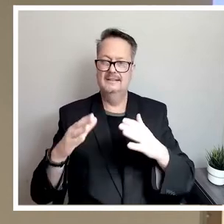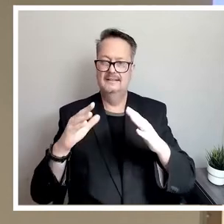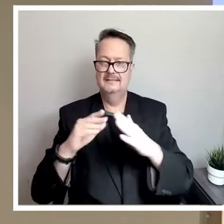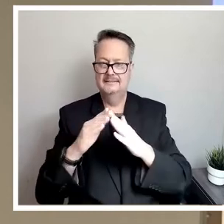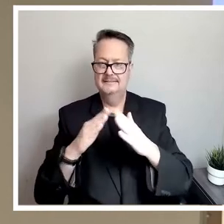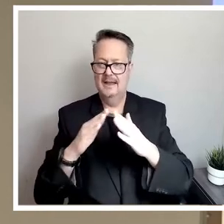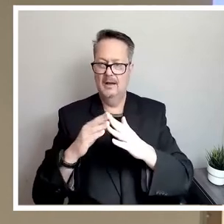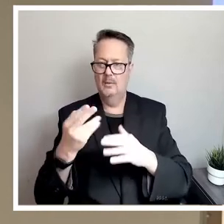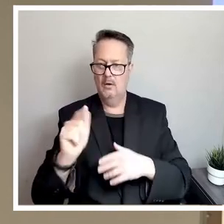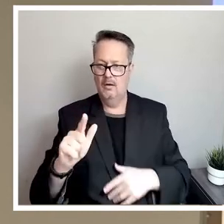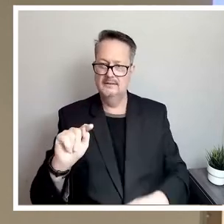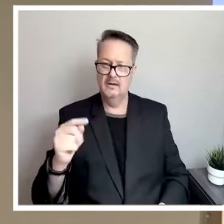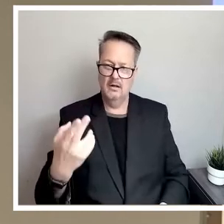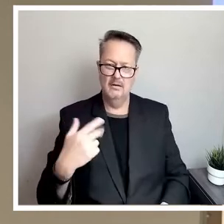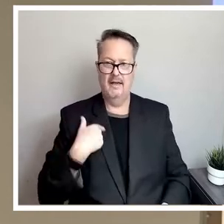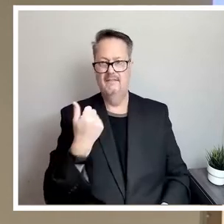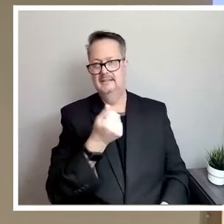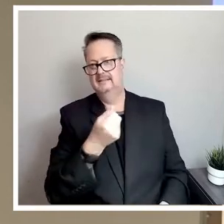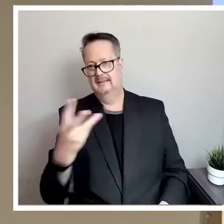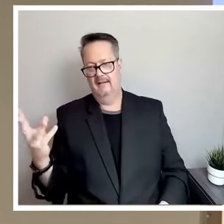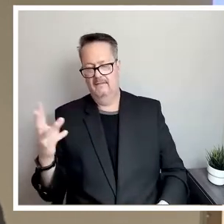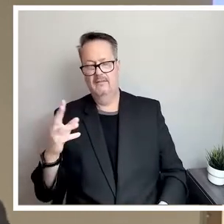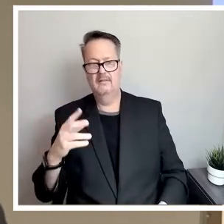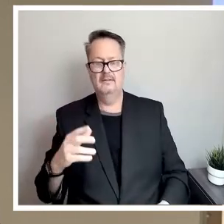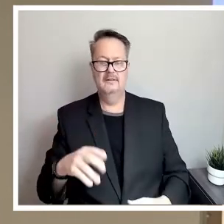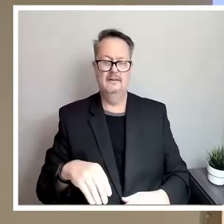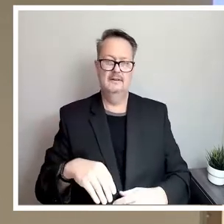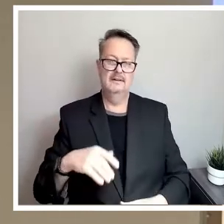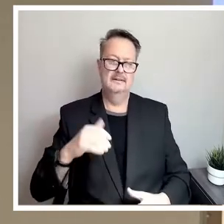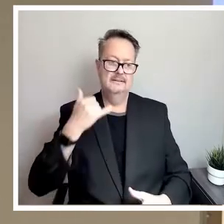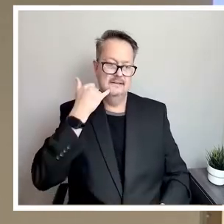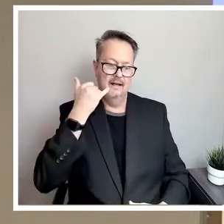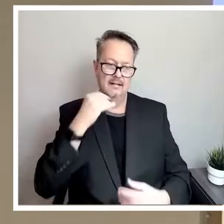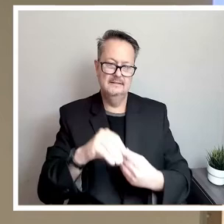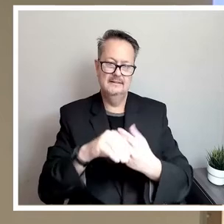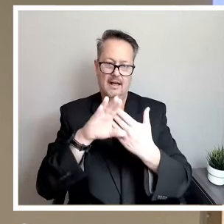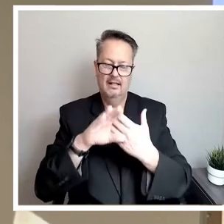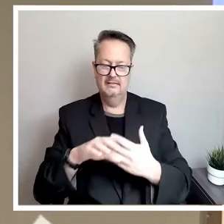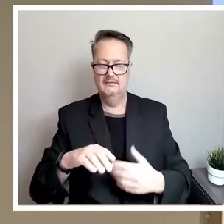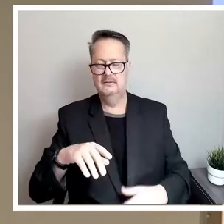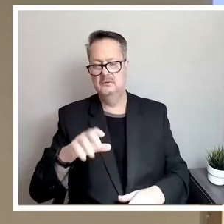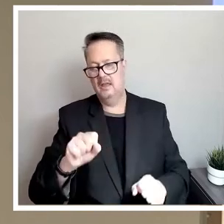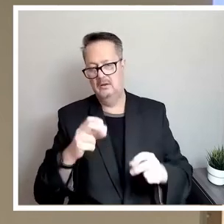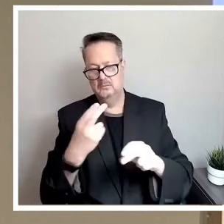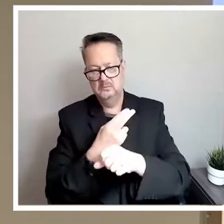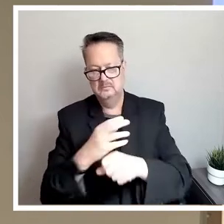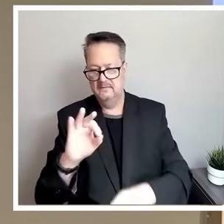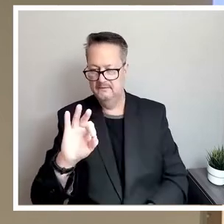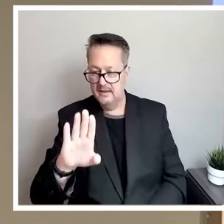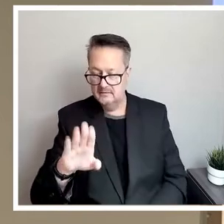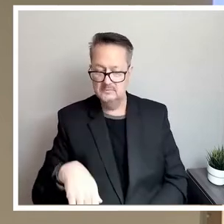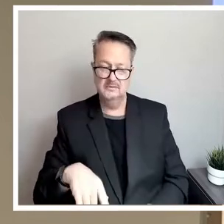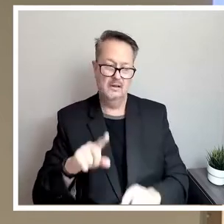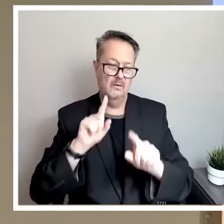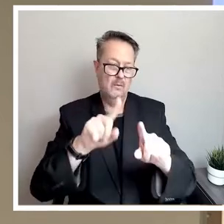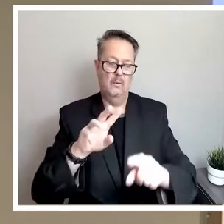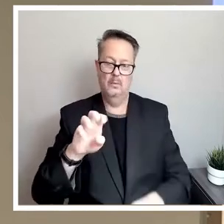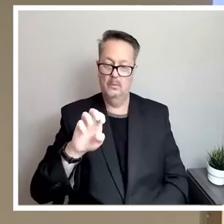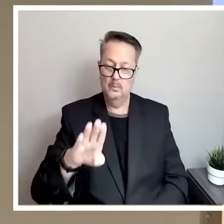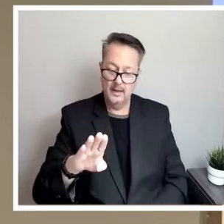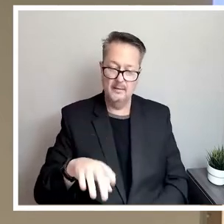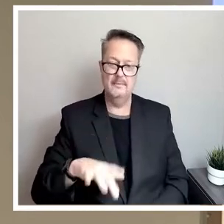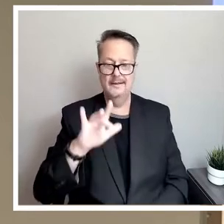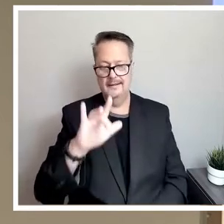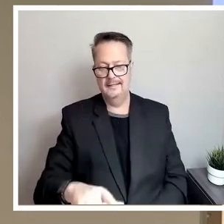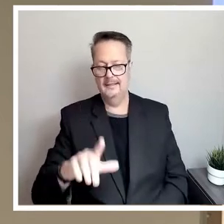number of those teletown halls. You can follow us live on Facebook or whatever platforms you use. You go to our website, and you can click on the link and